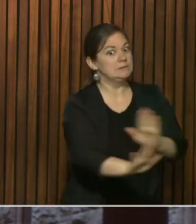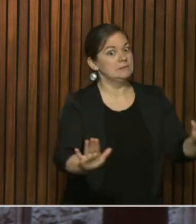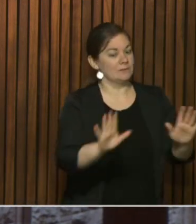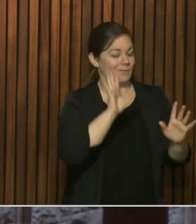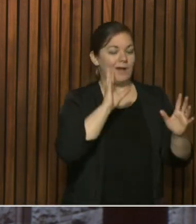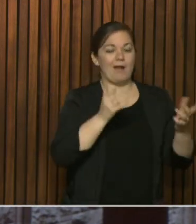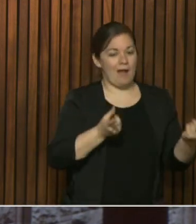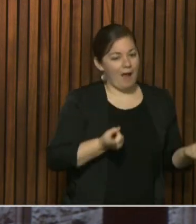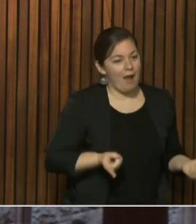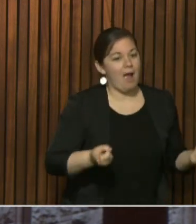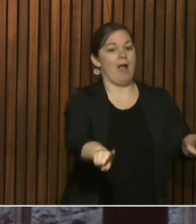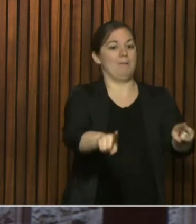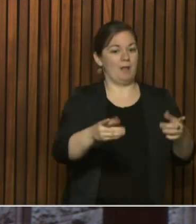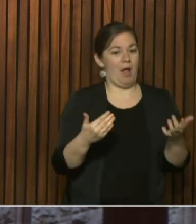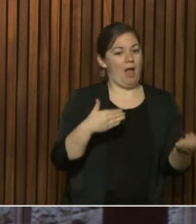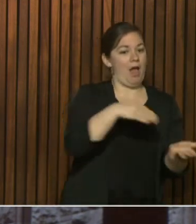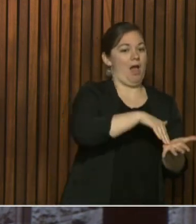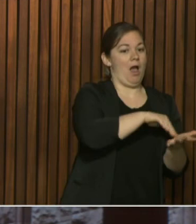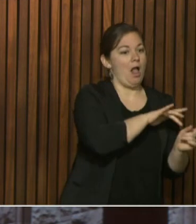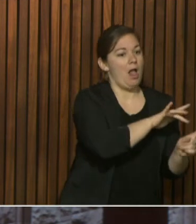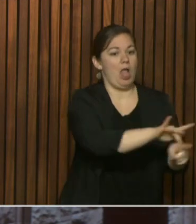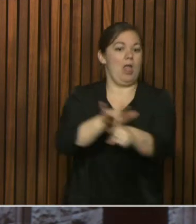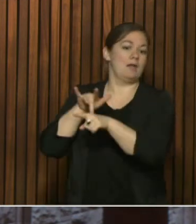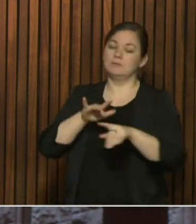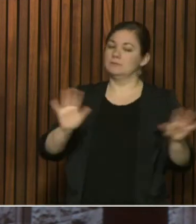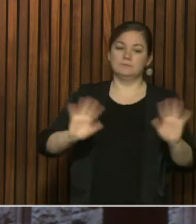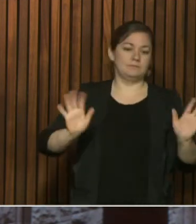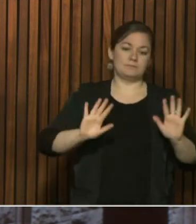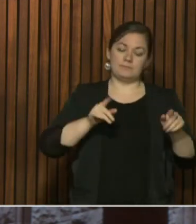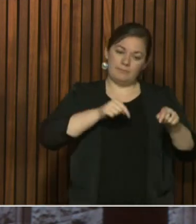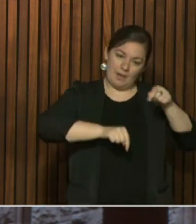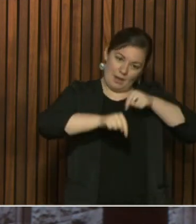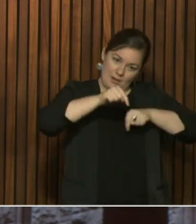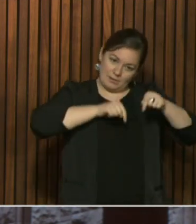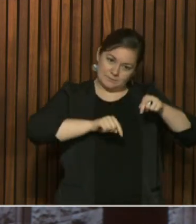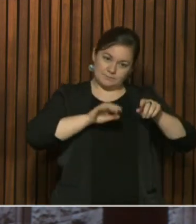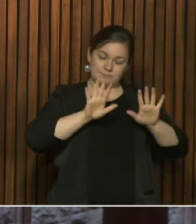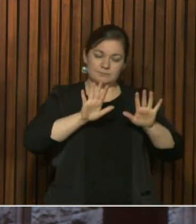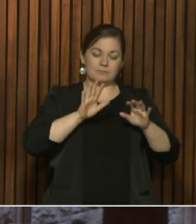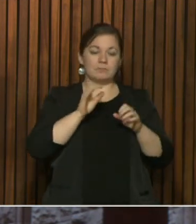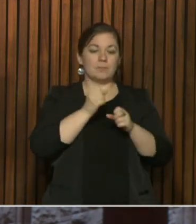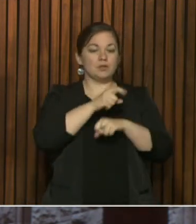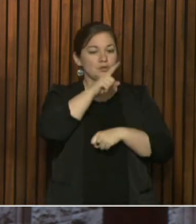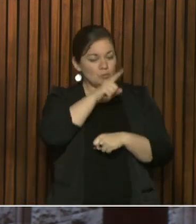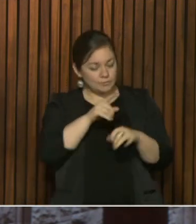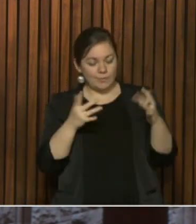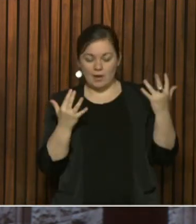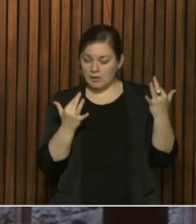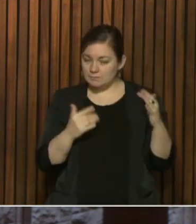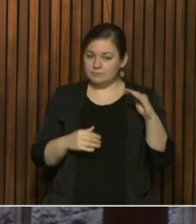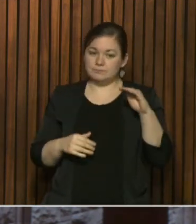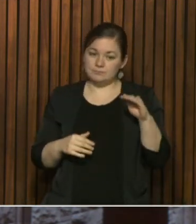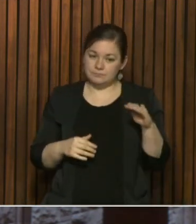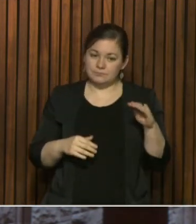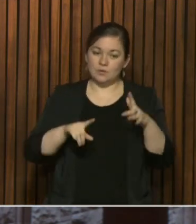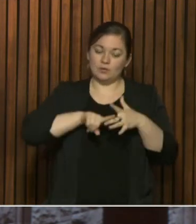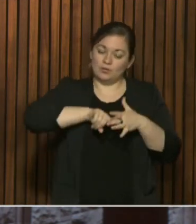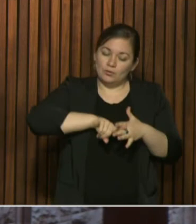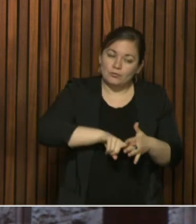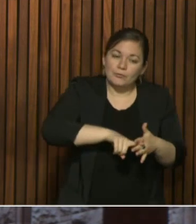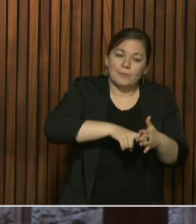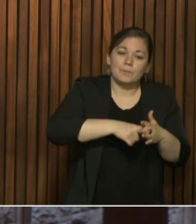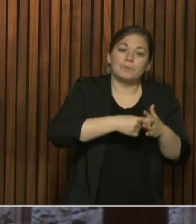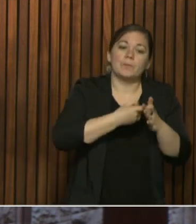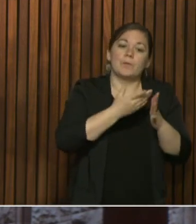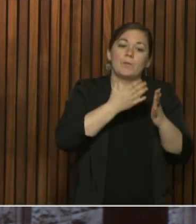steps, and that would be most disappointing. So we want to know that when can we roll back some aspects to help people to adjust